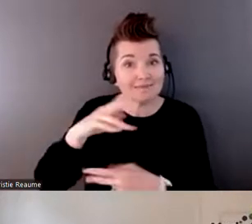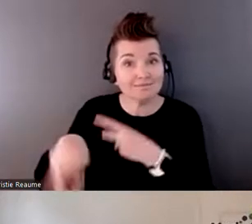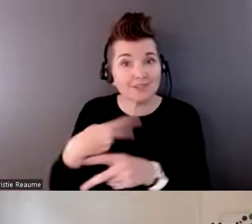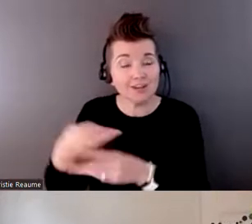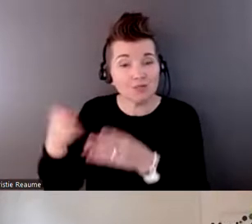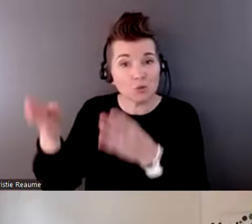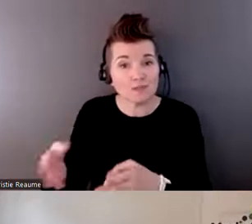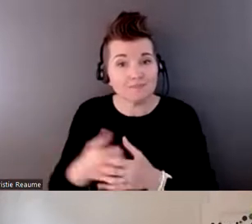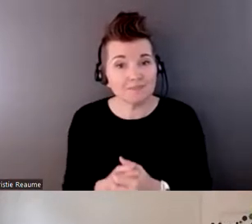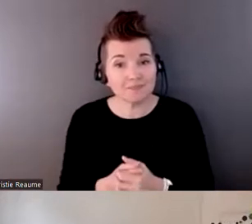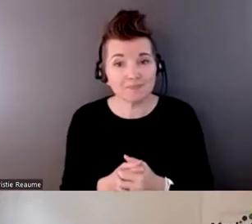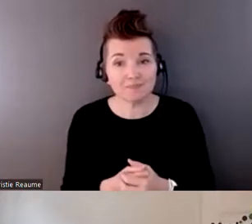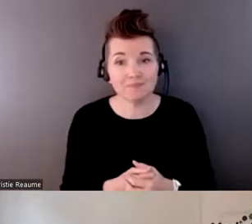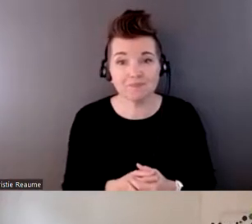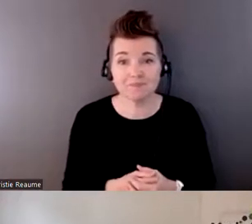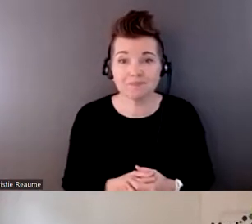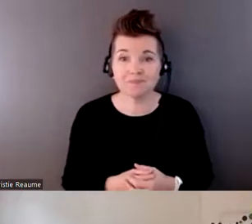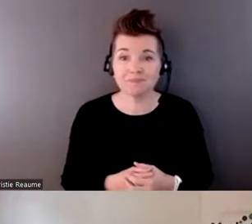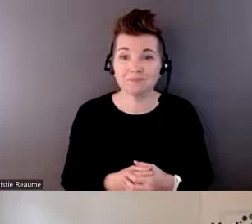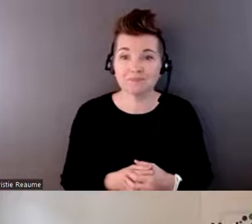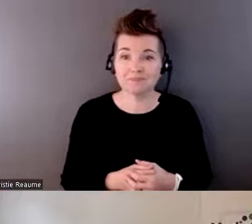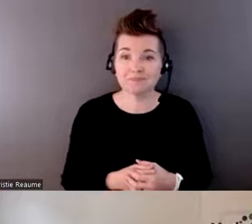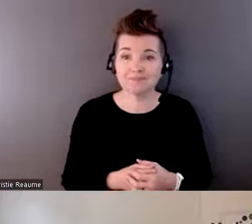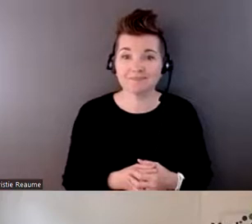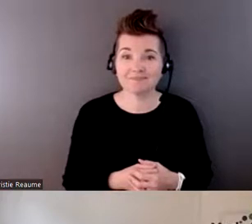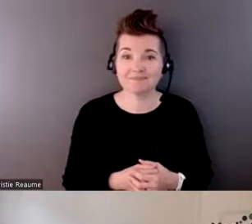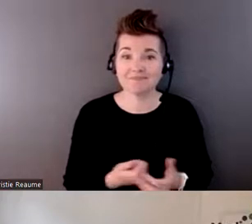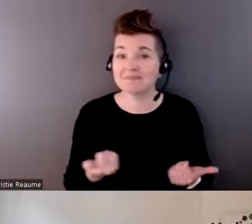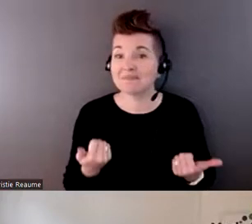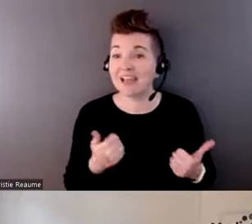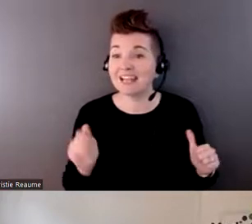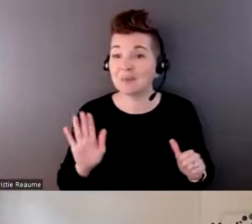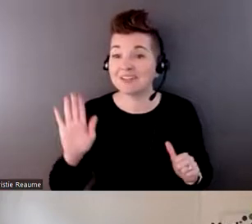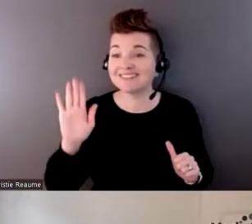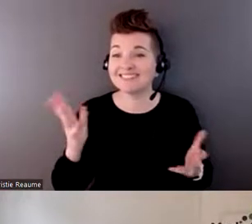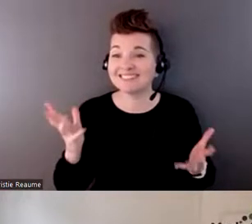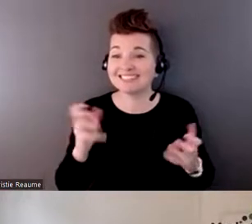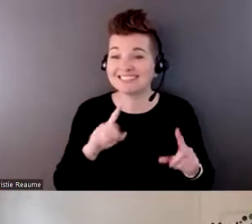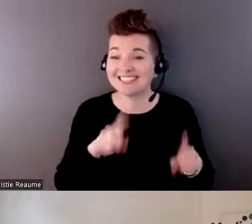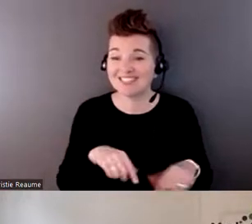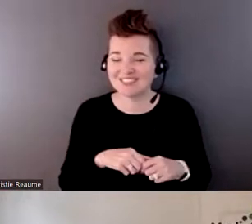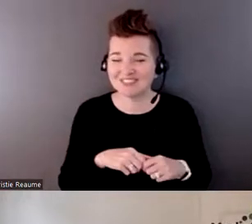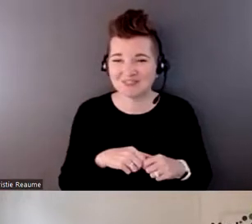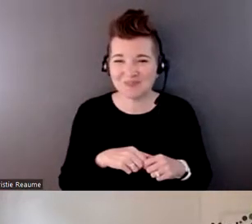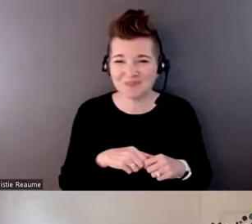Do we, let's see, do I see somebody volunteering? I don't want to put you on this spot.